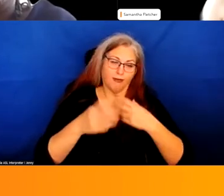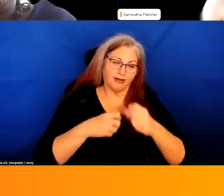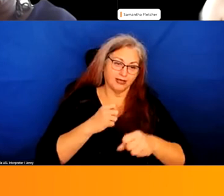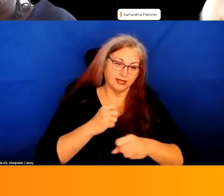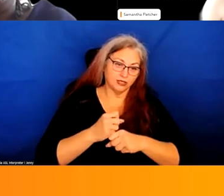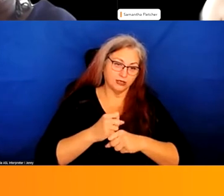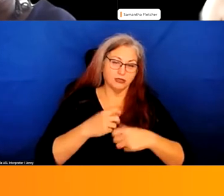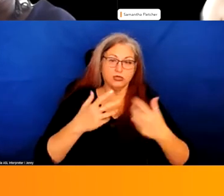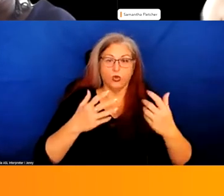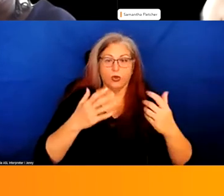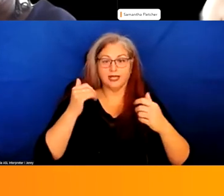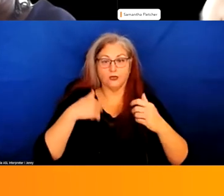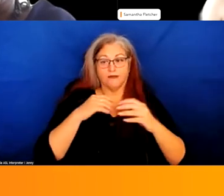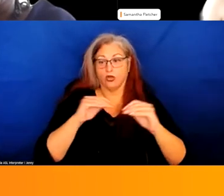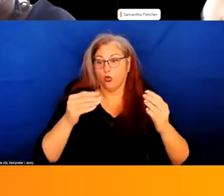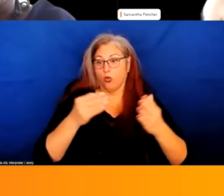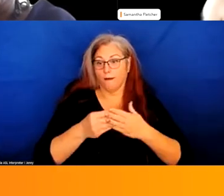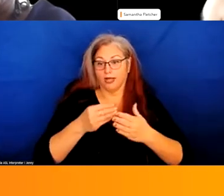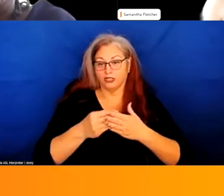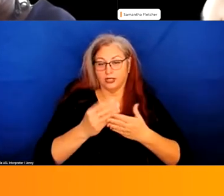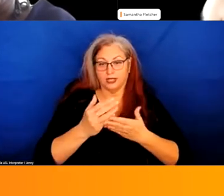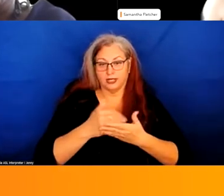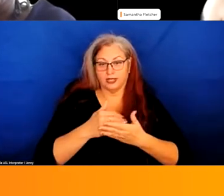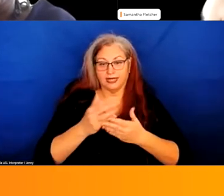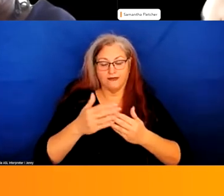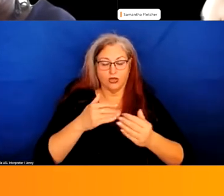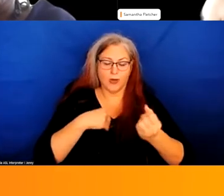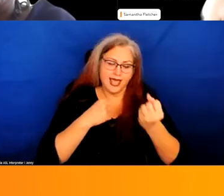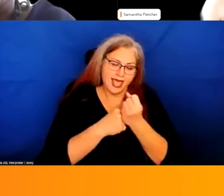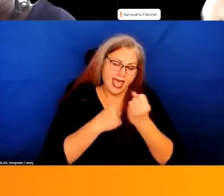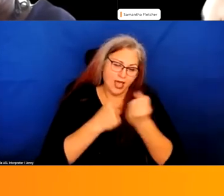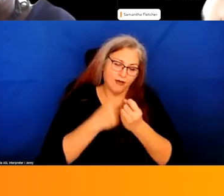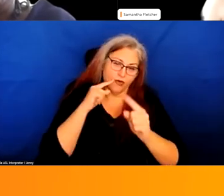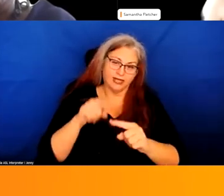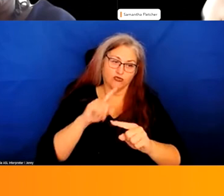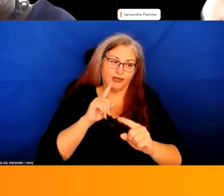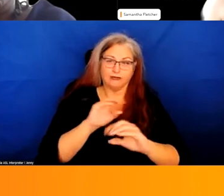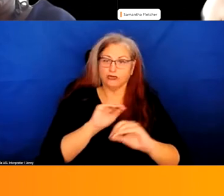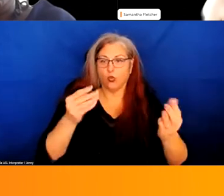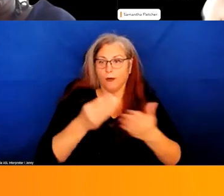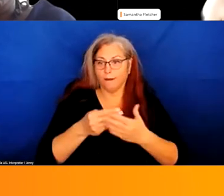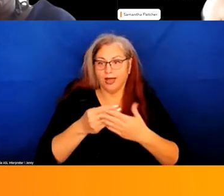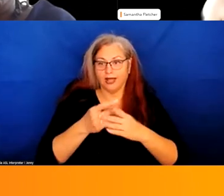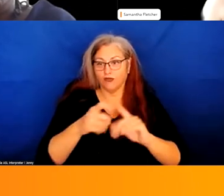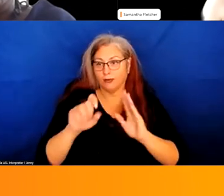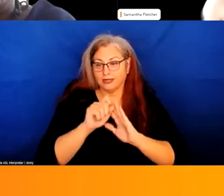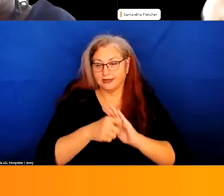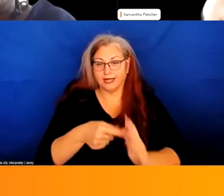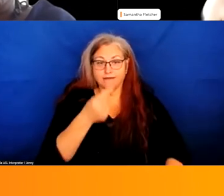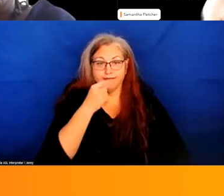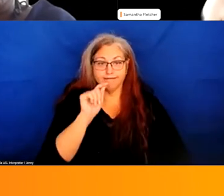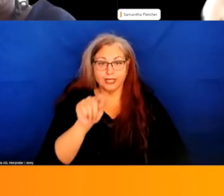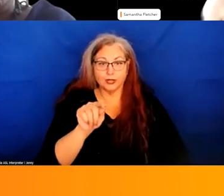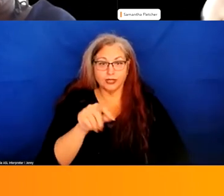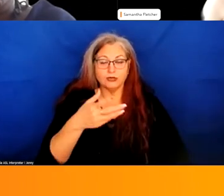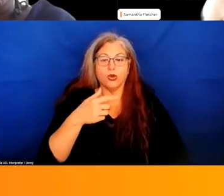so because we didn't have a budget for years, even though we were advocating for something like this, there was just no money for the state period. And so we